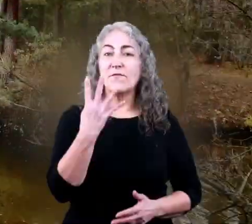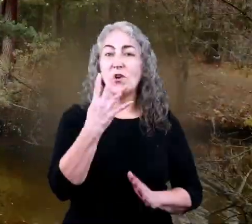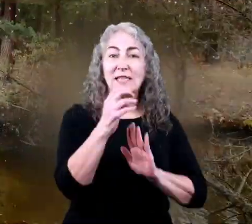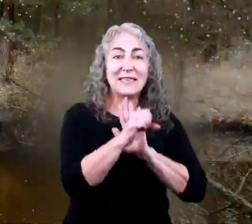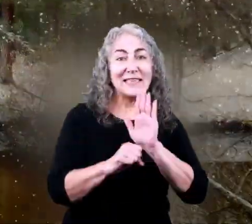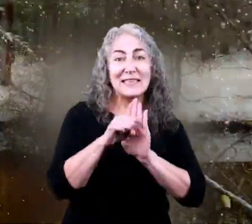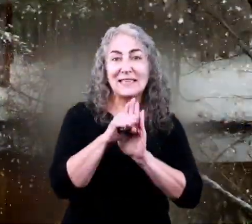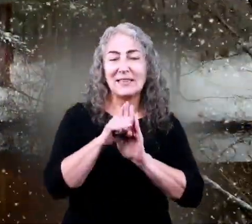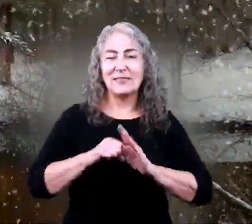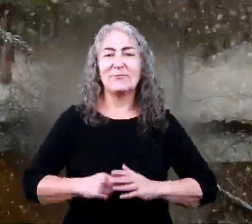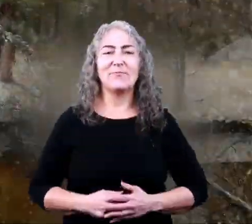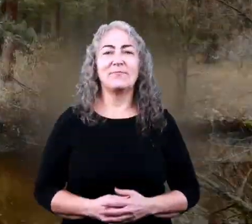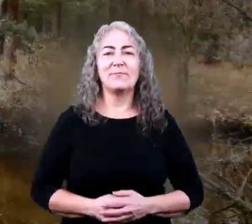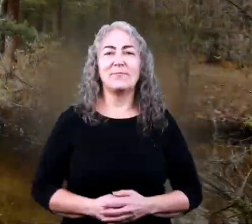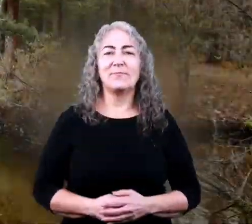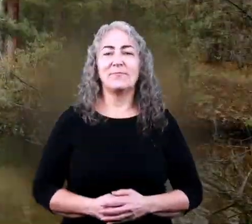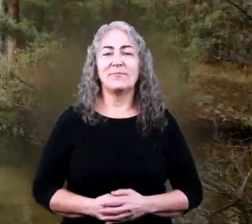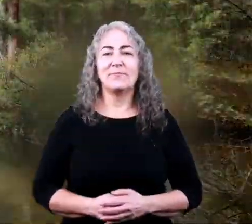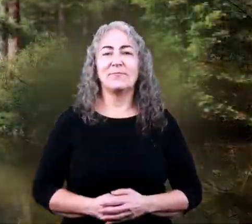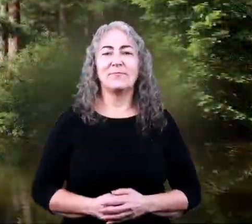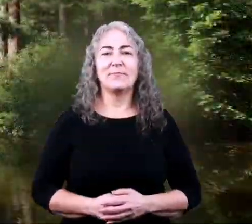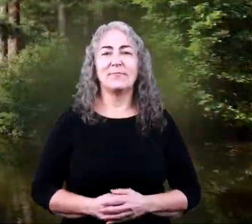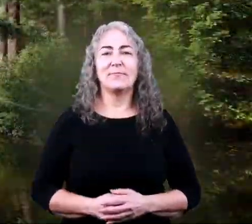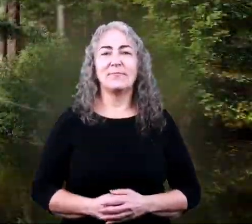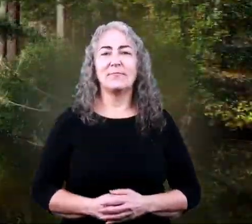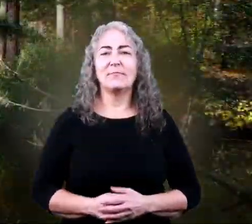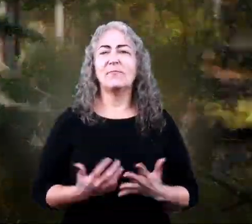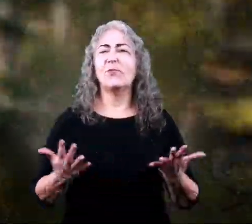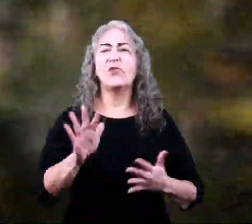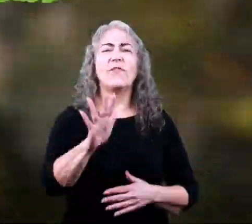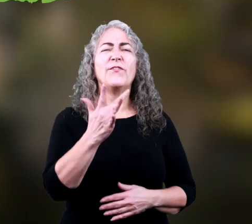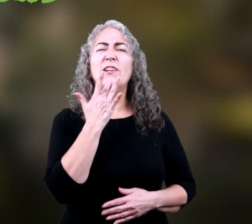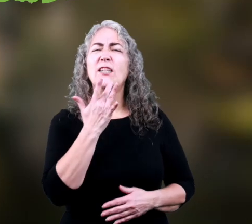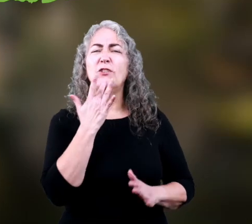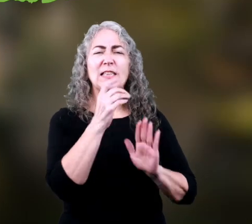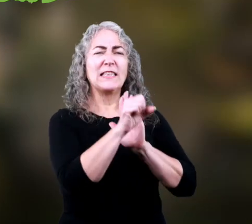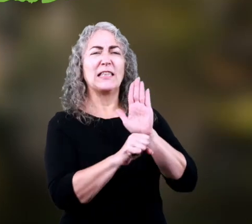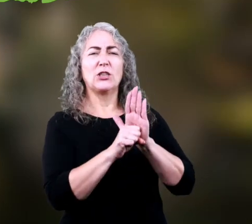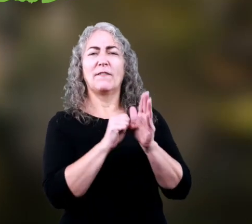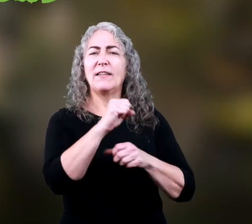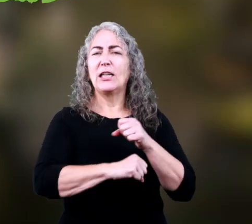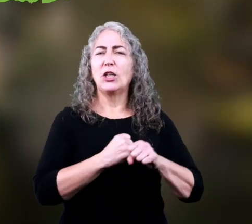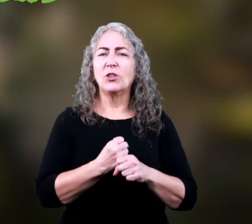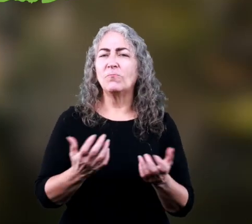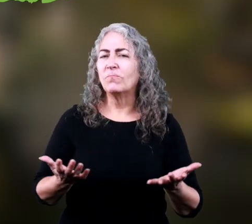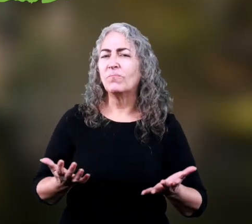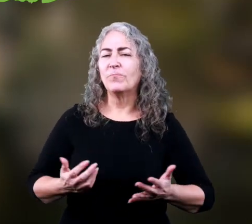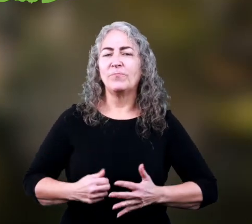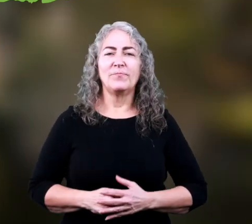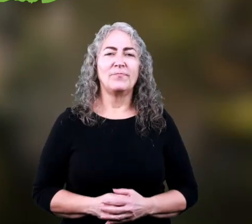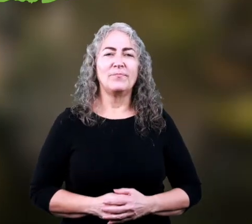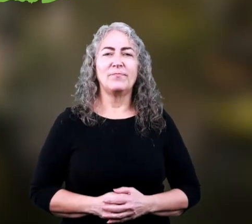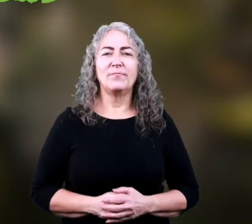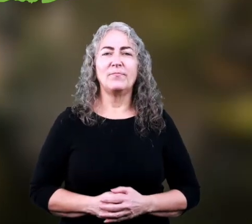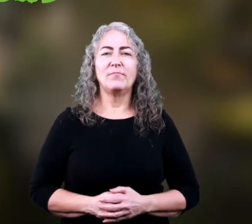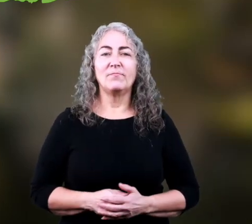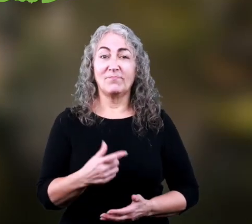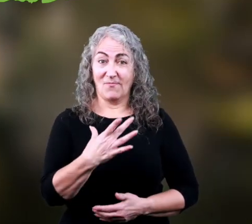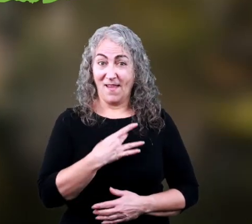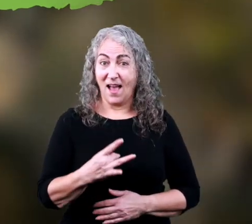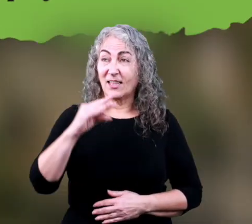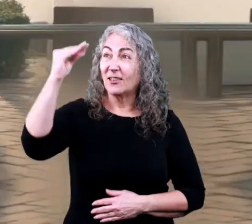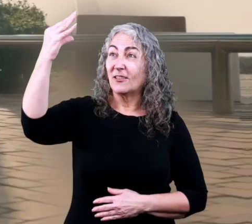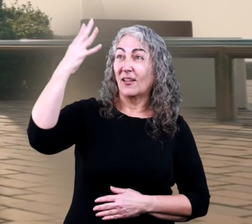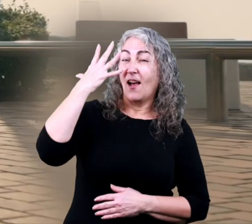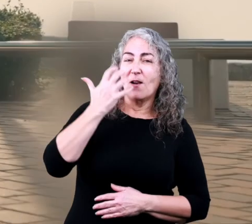The four seasons for kids. What is your favorite time or season of the year?